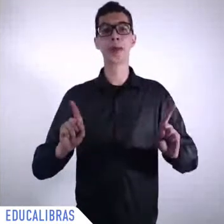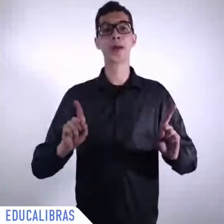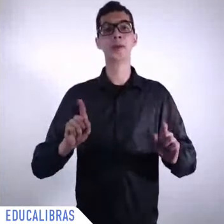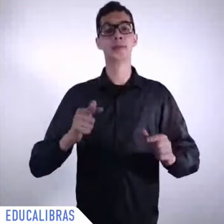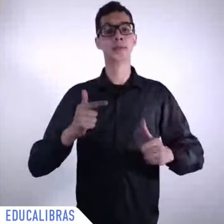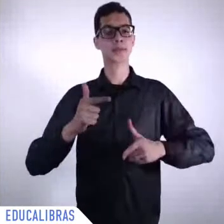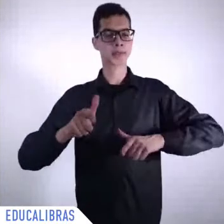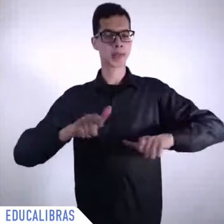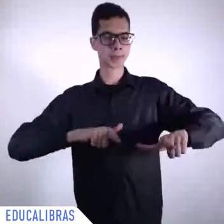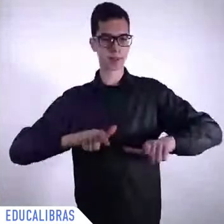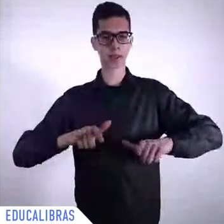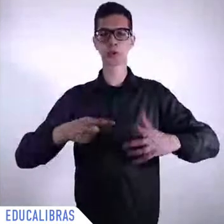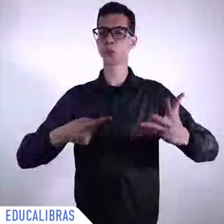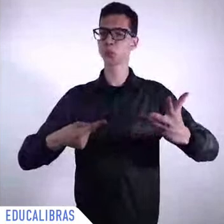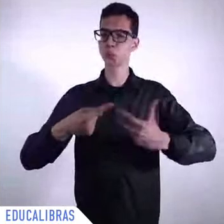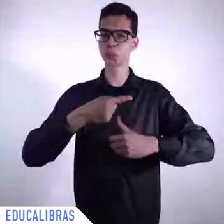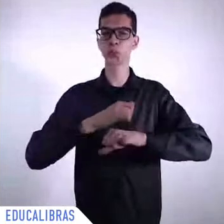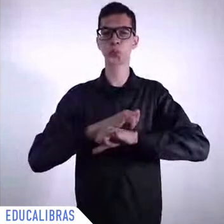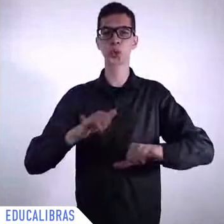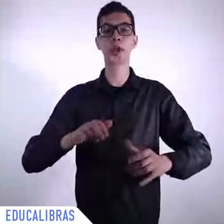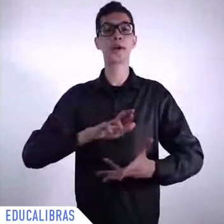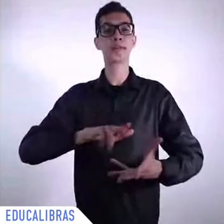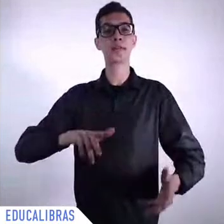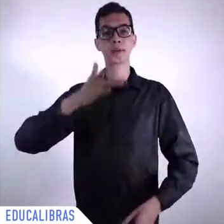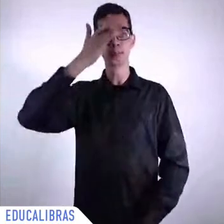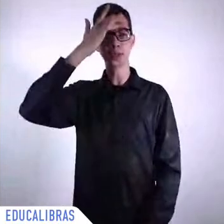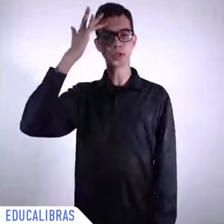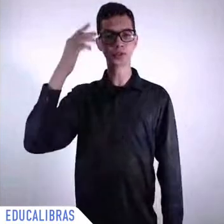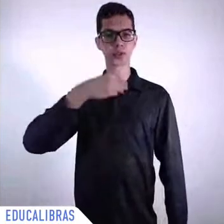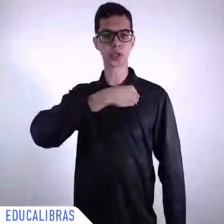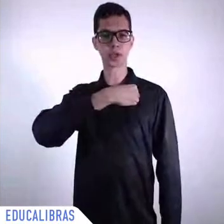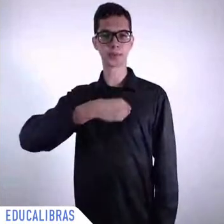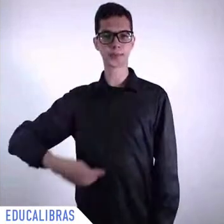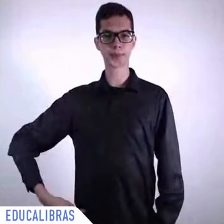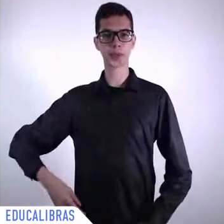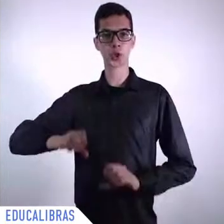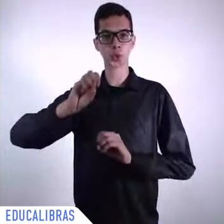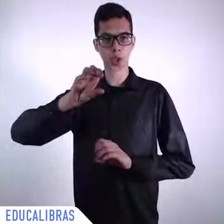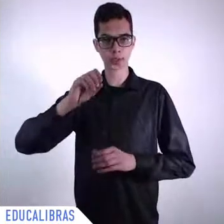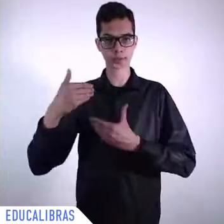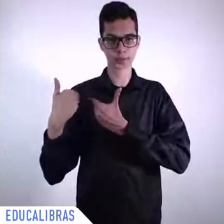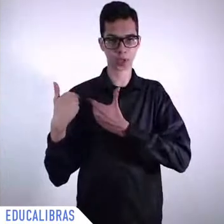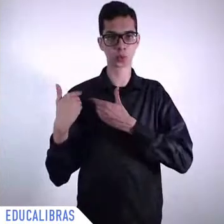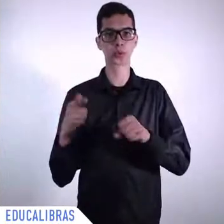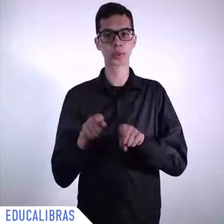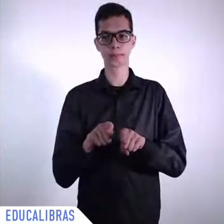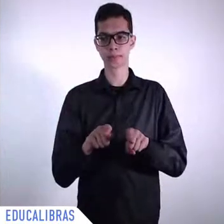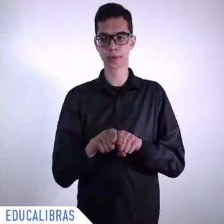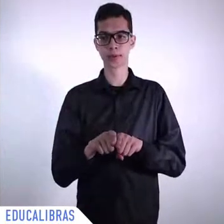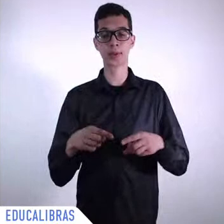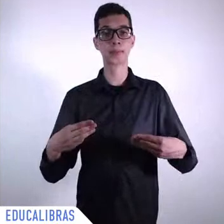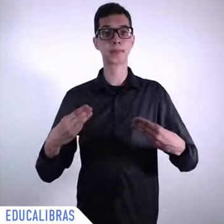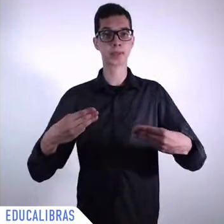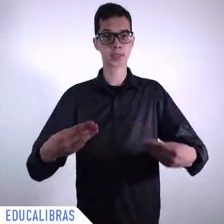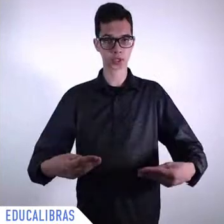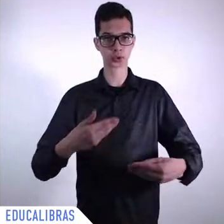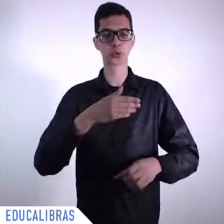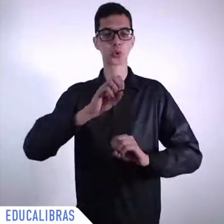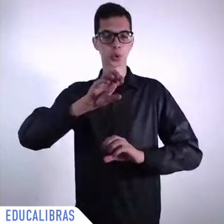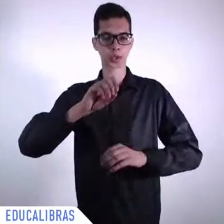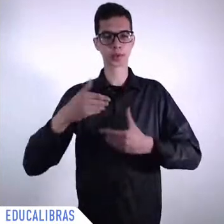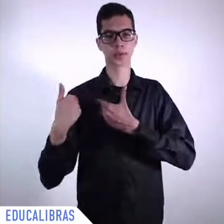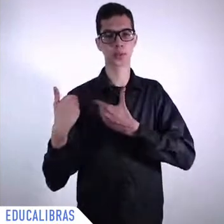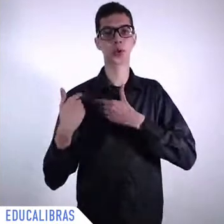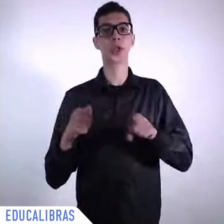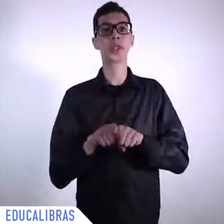the efforts in terms of literacy I know the informal education programs in order to reduce the literacy